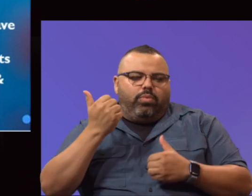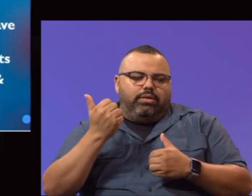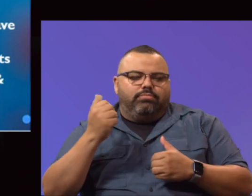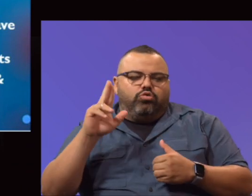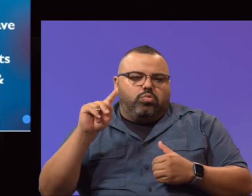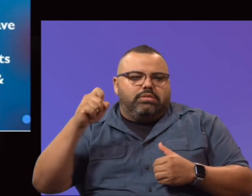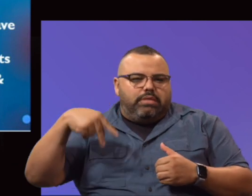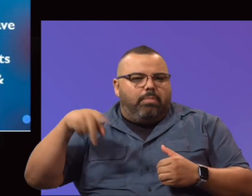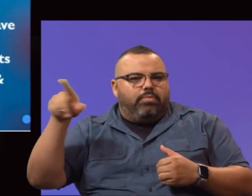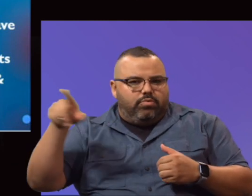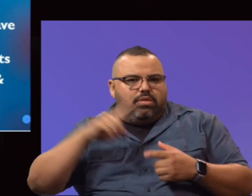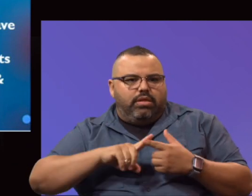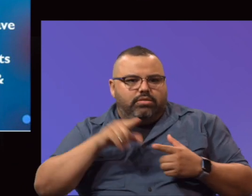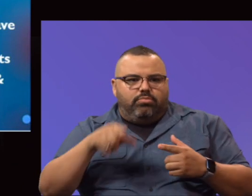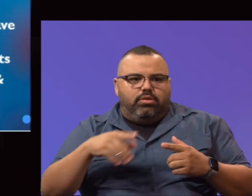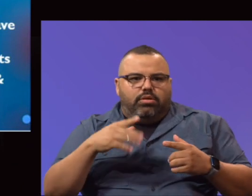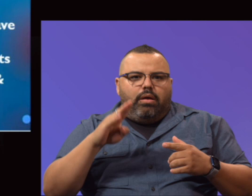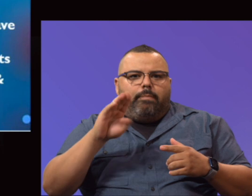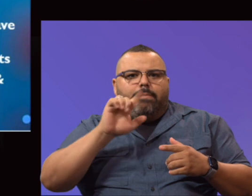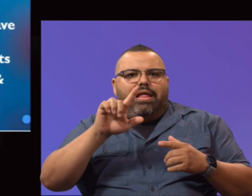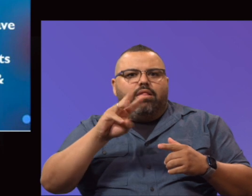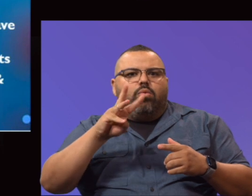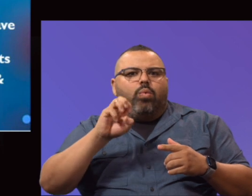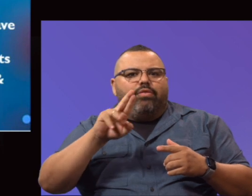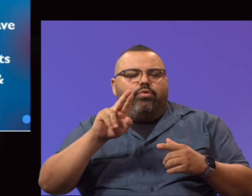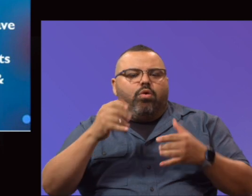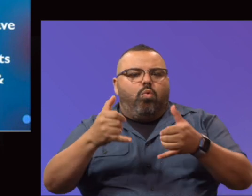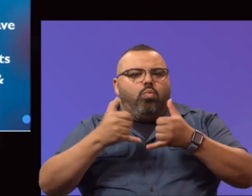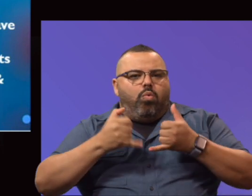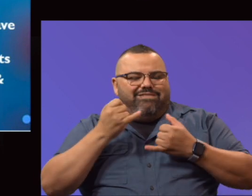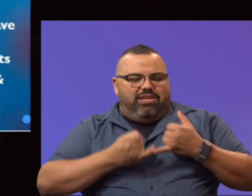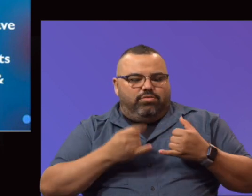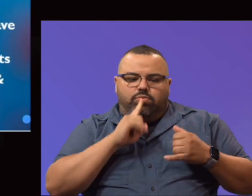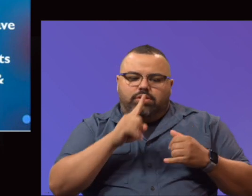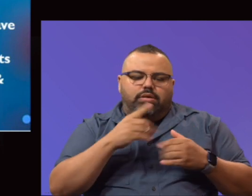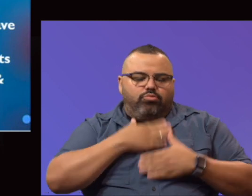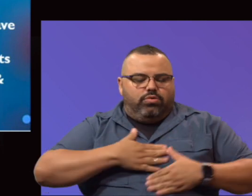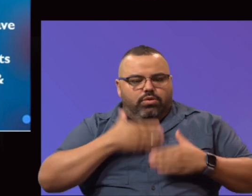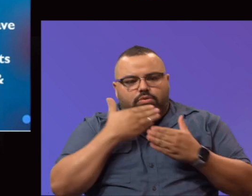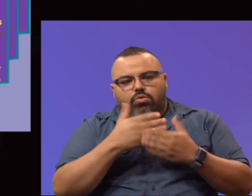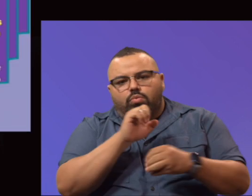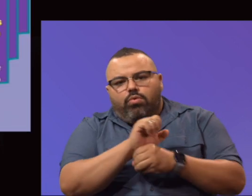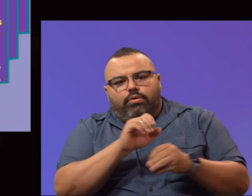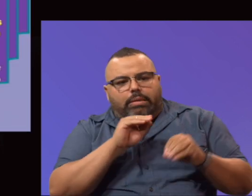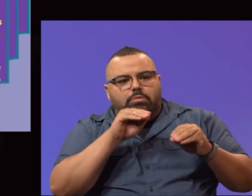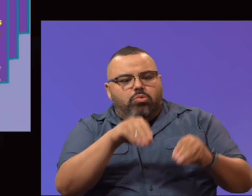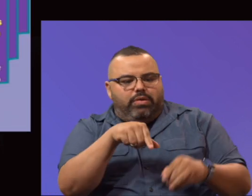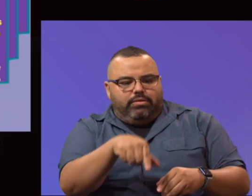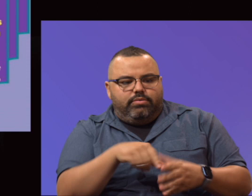And this has been a Bellwether Award finalist this past spring. so certainly appreciate the great work that has gone into this.